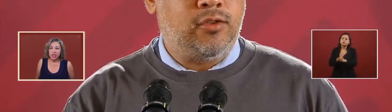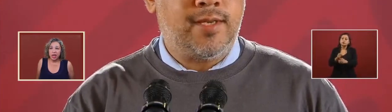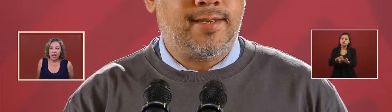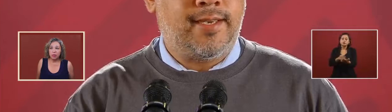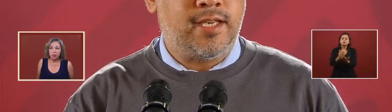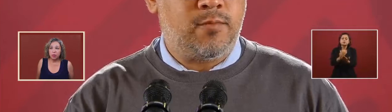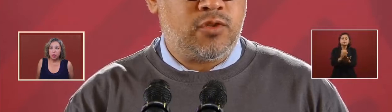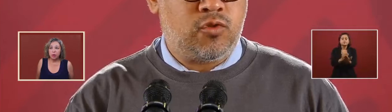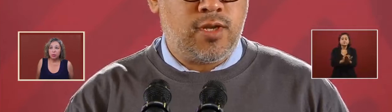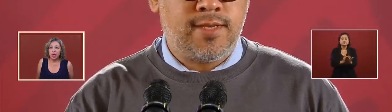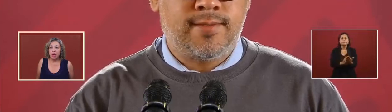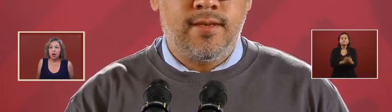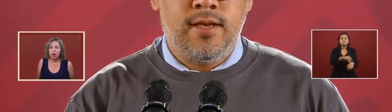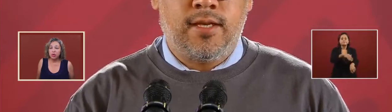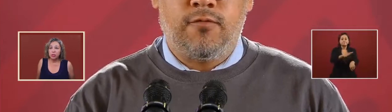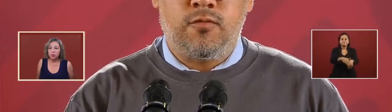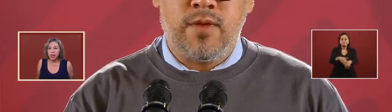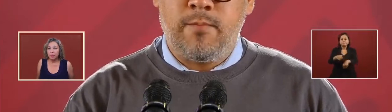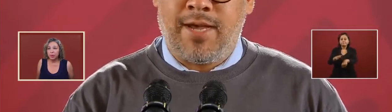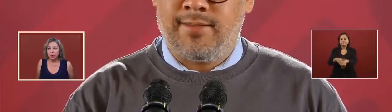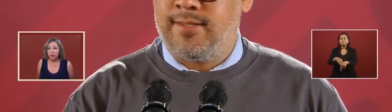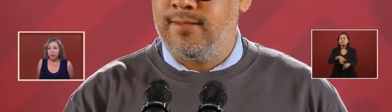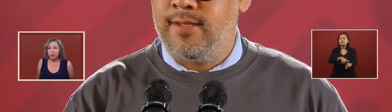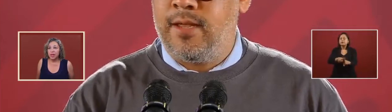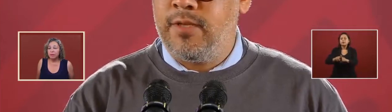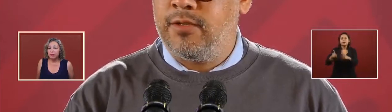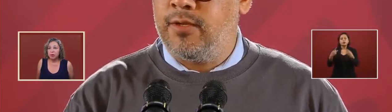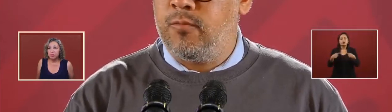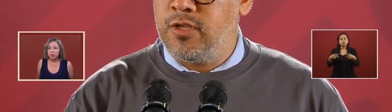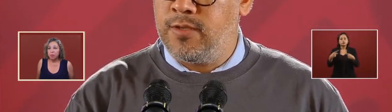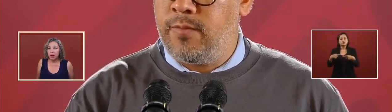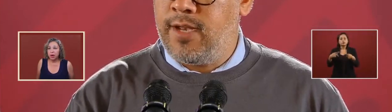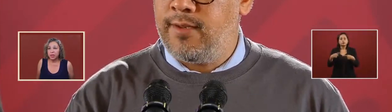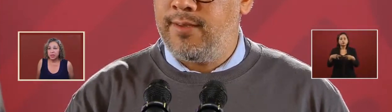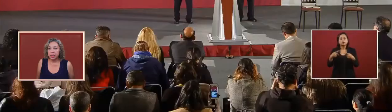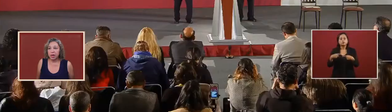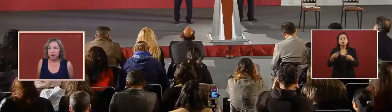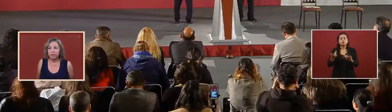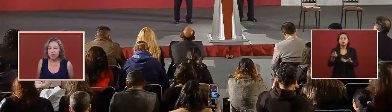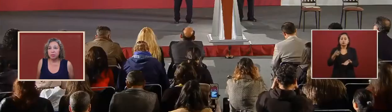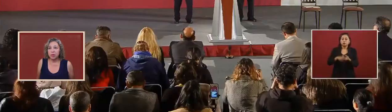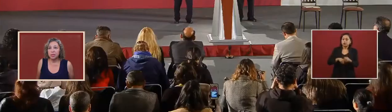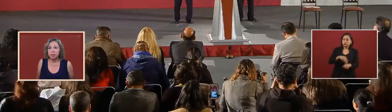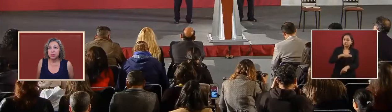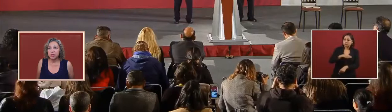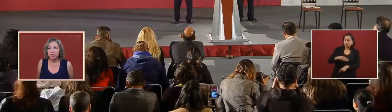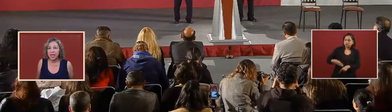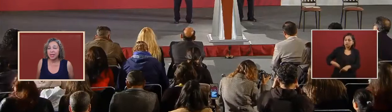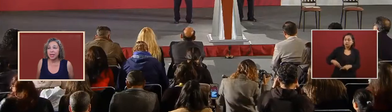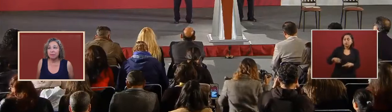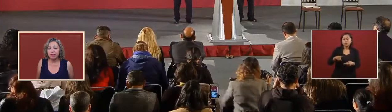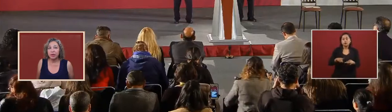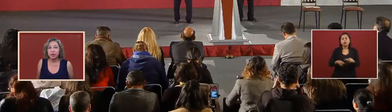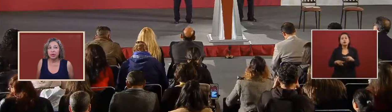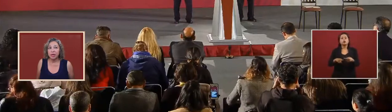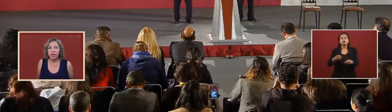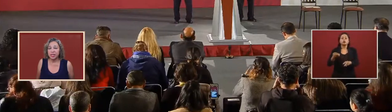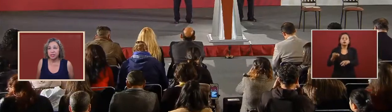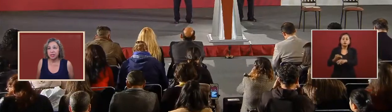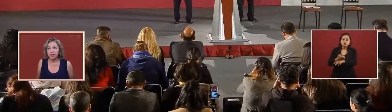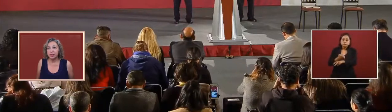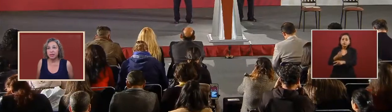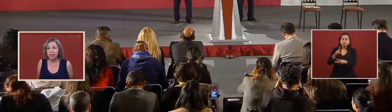touch and will bring all those people that formed part of the municipal state and federal